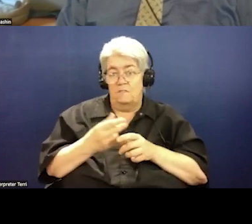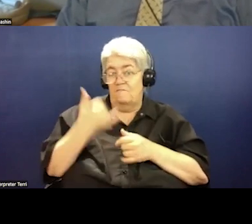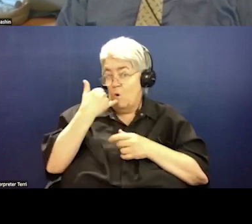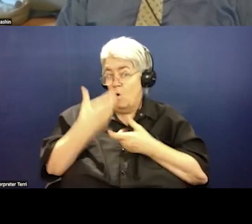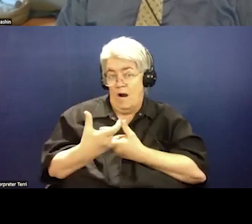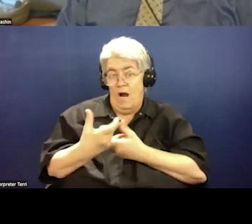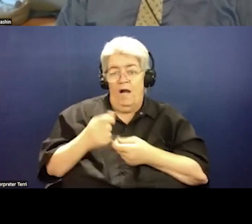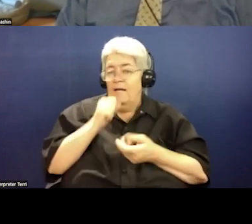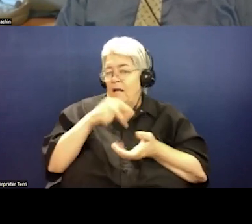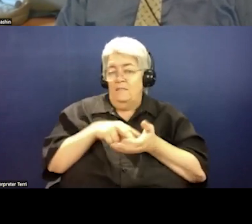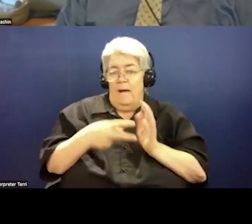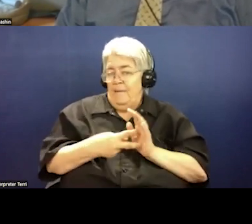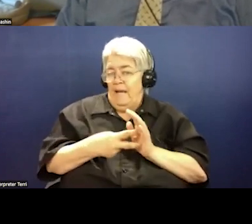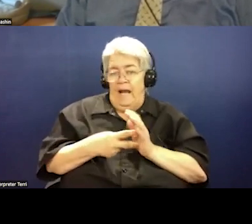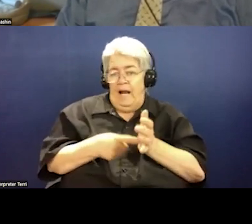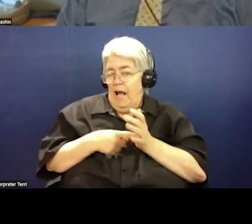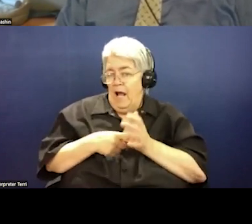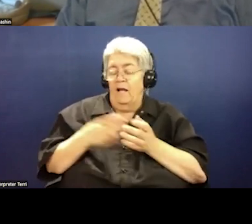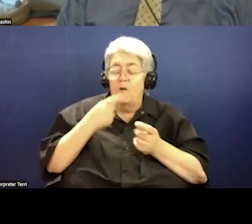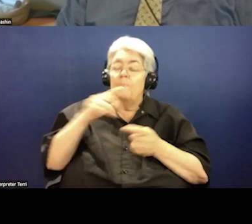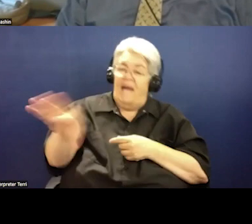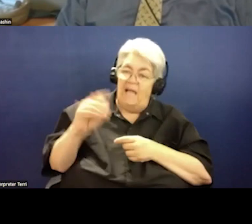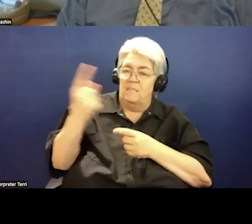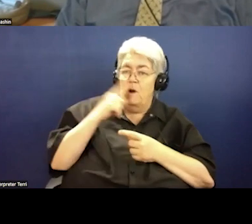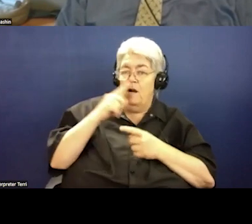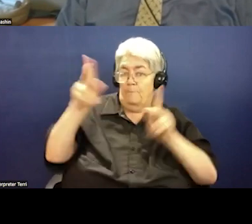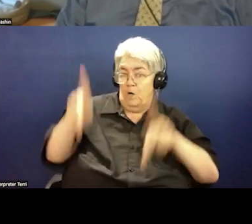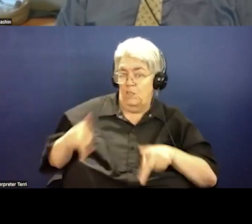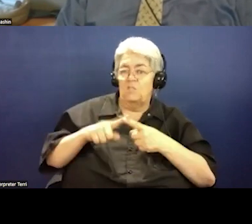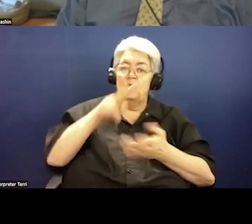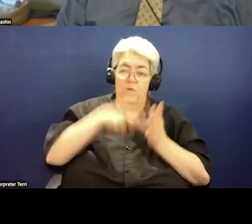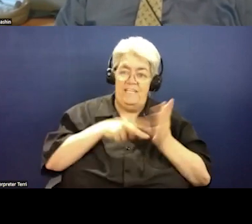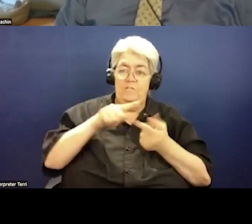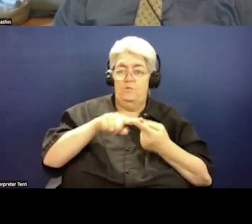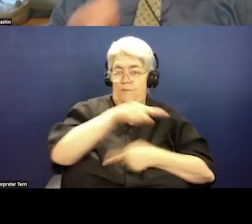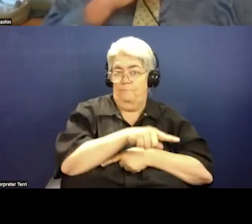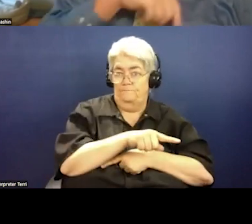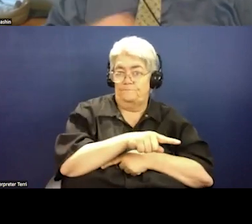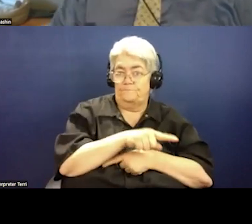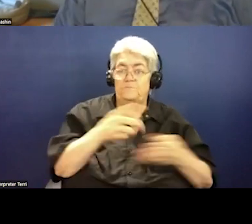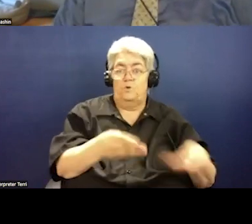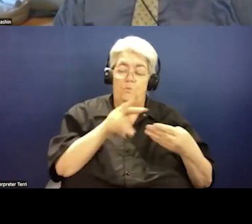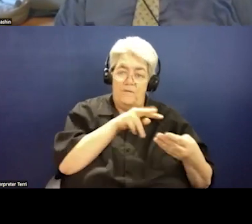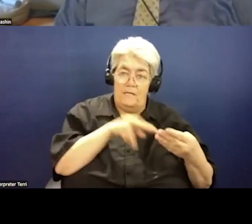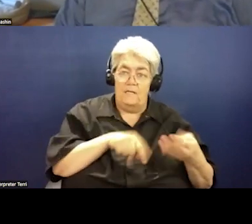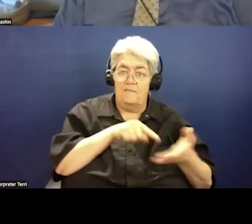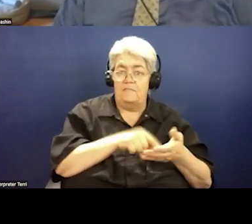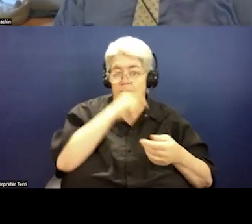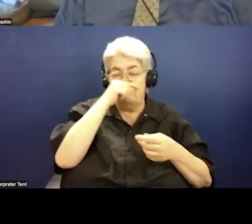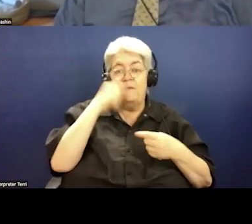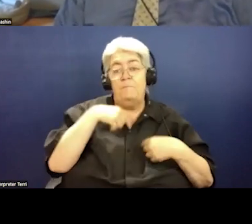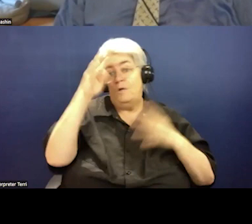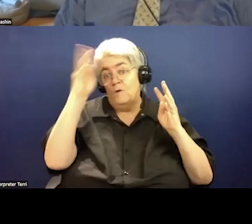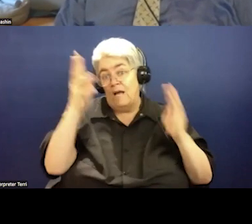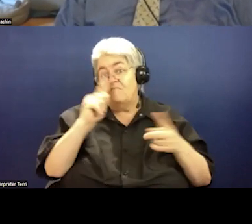designate a human reader in your office to read the materials. Be creative with transportation and